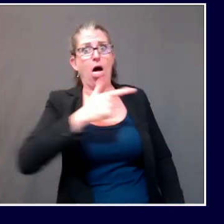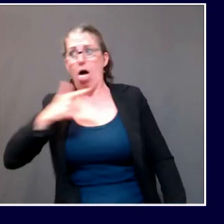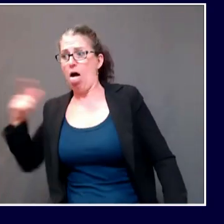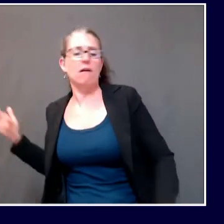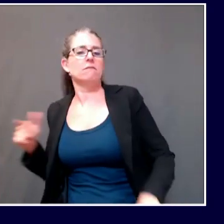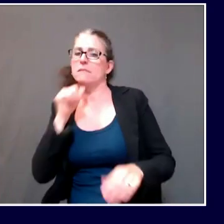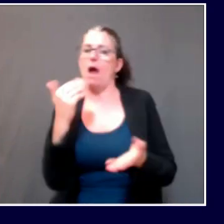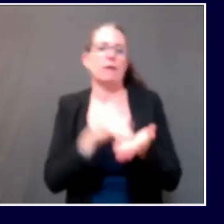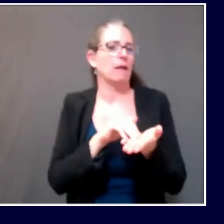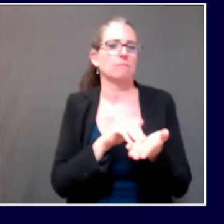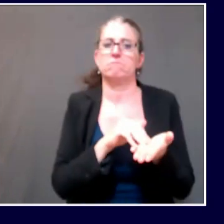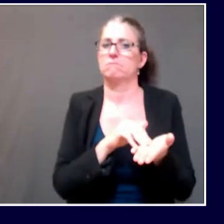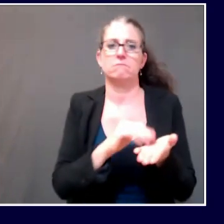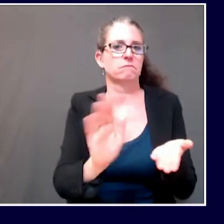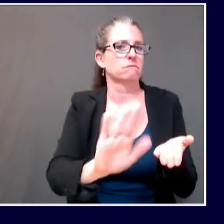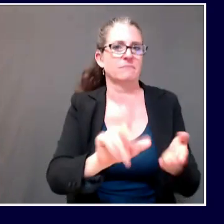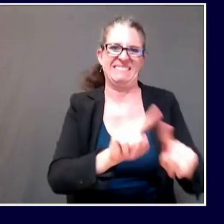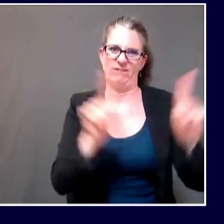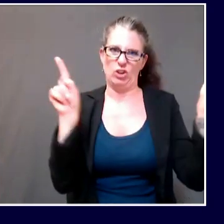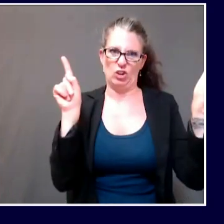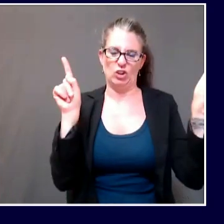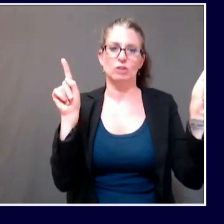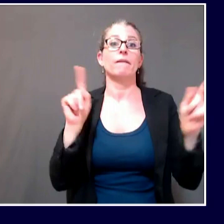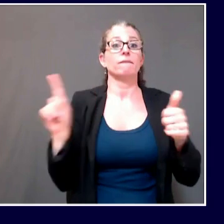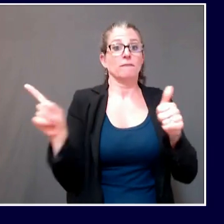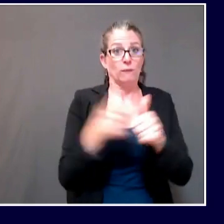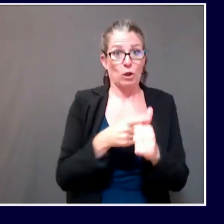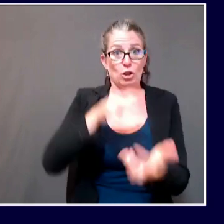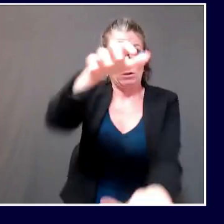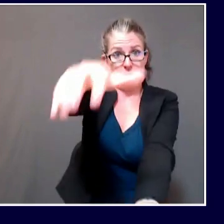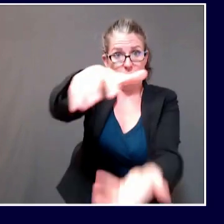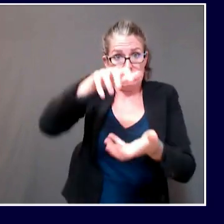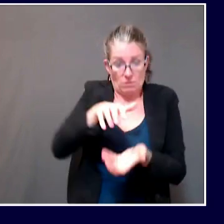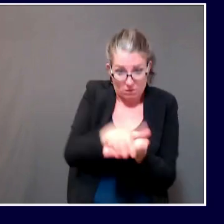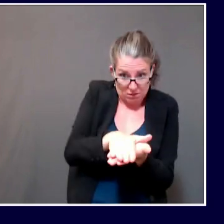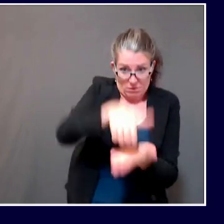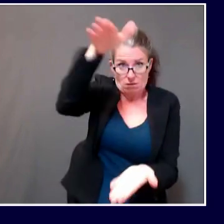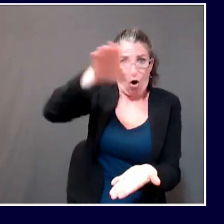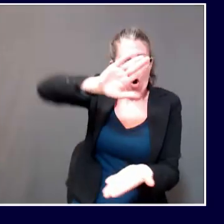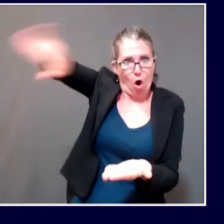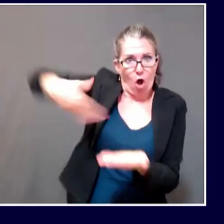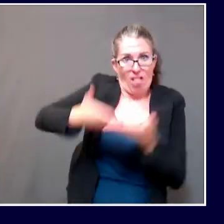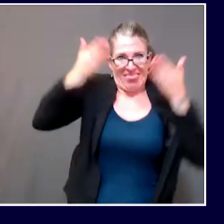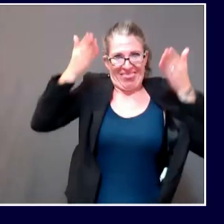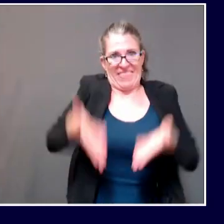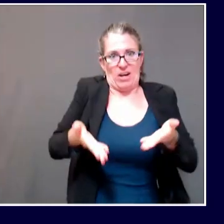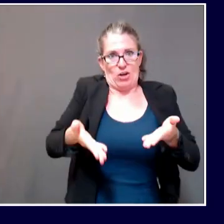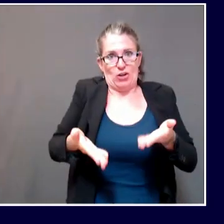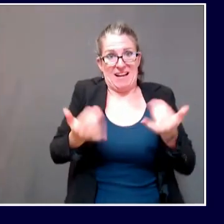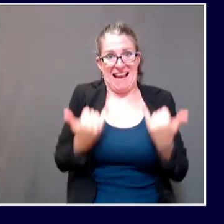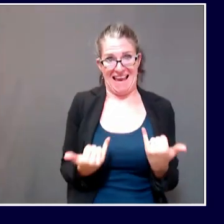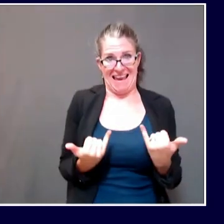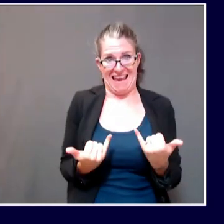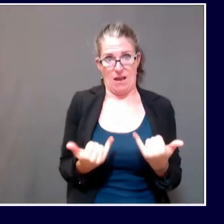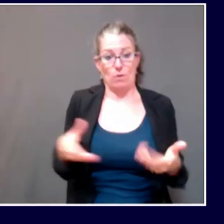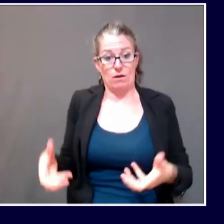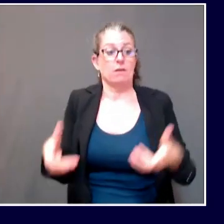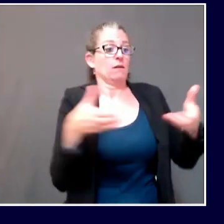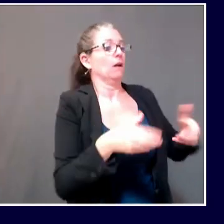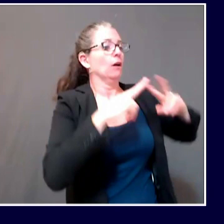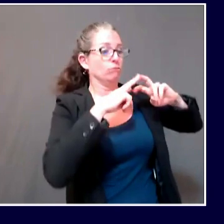the criteria we've just established. We know the money available for these grants can't possibly wholly replace or repair